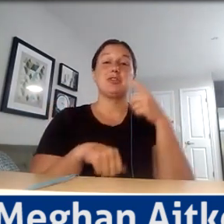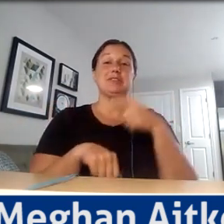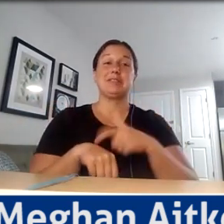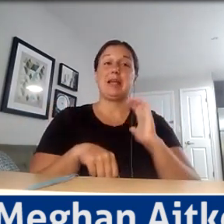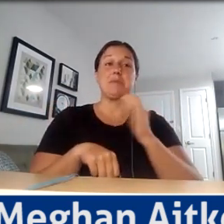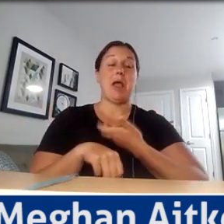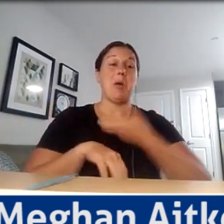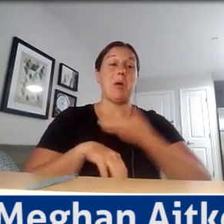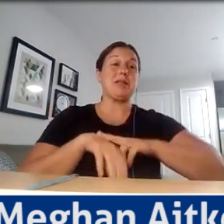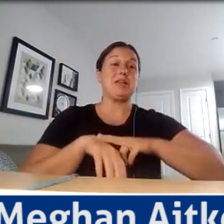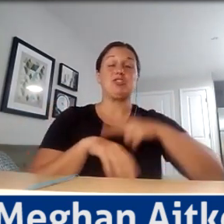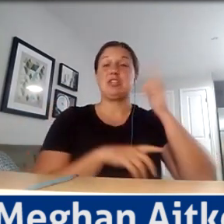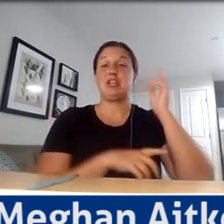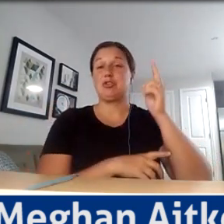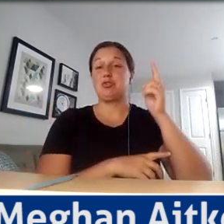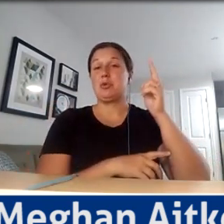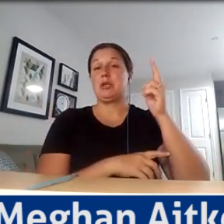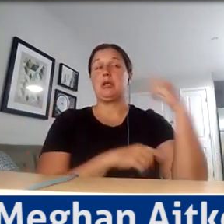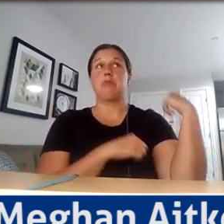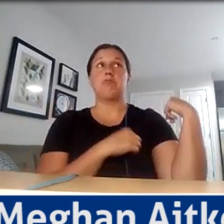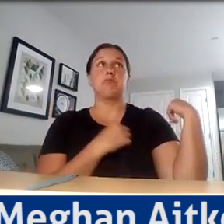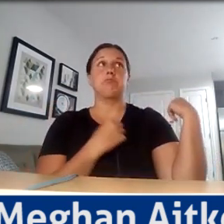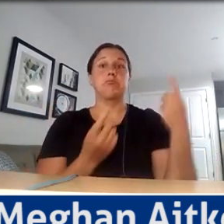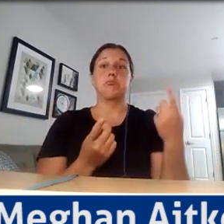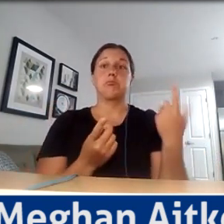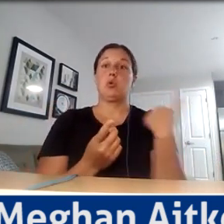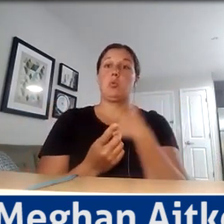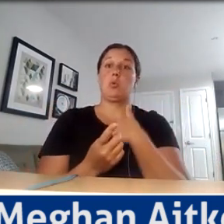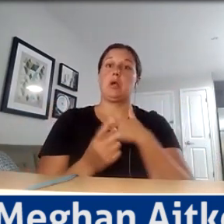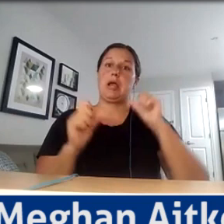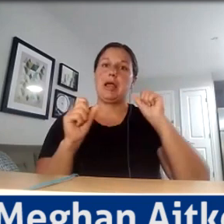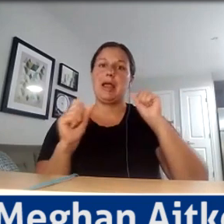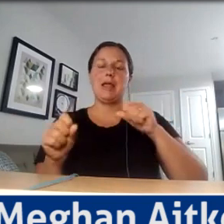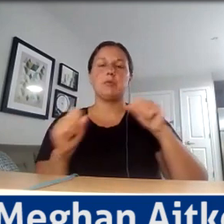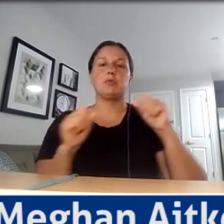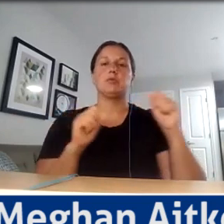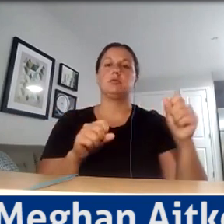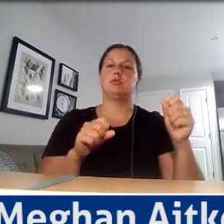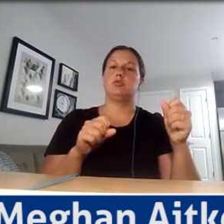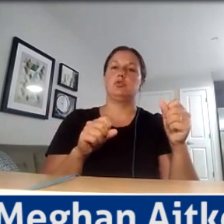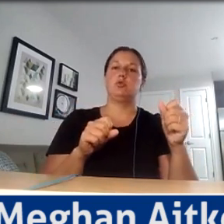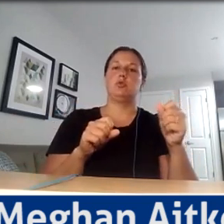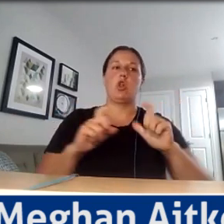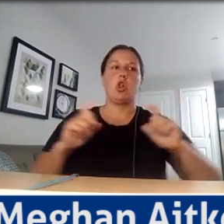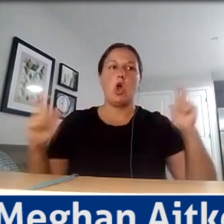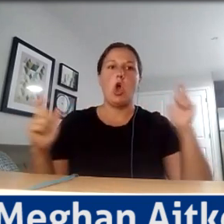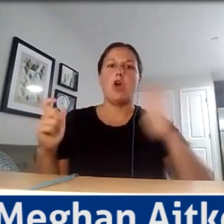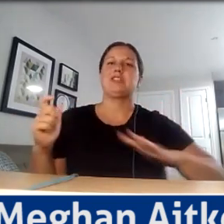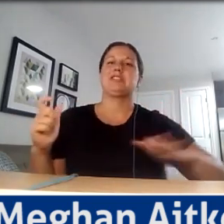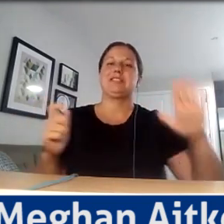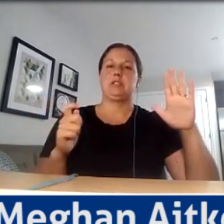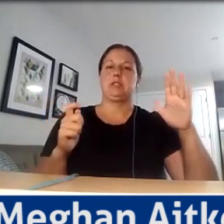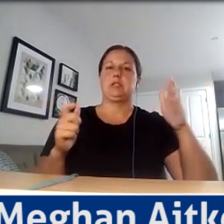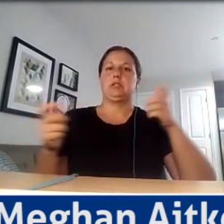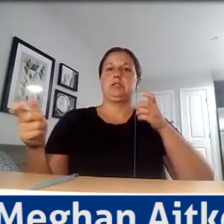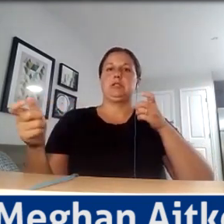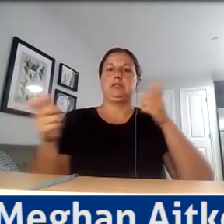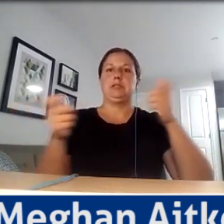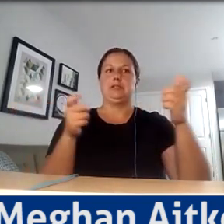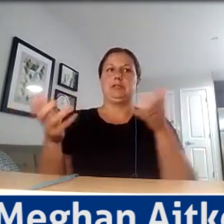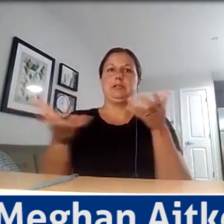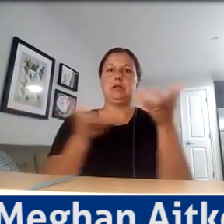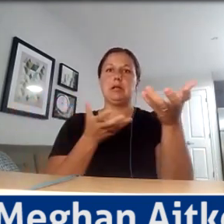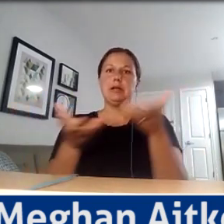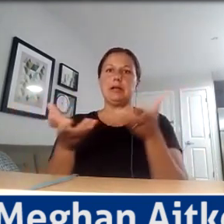history that we're able to kind of deal with racism and inequality on a large scale. And we have a